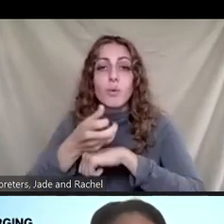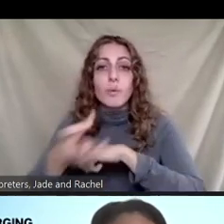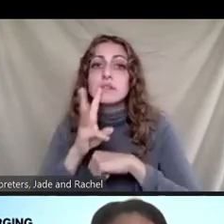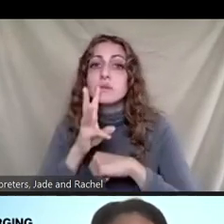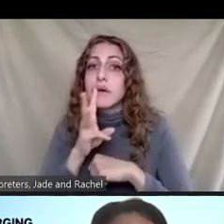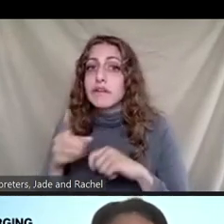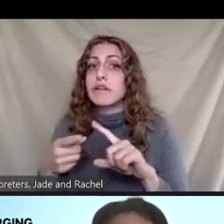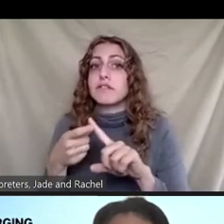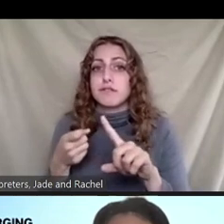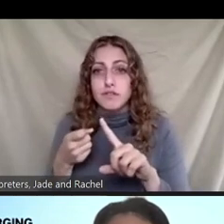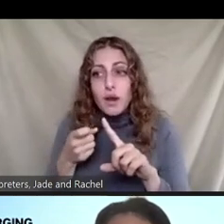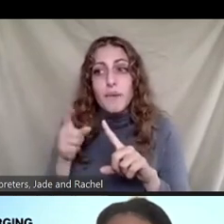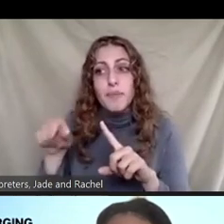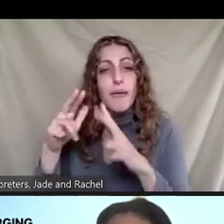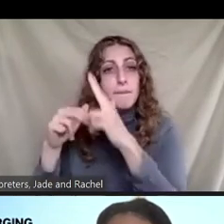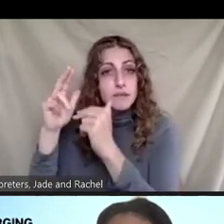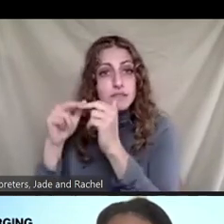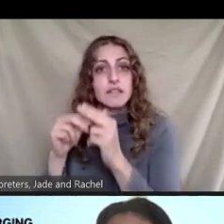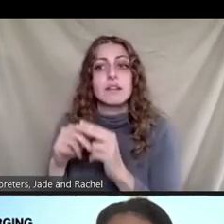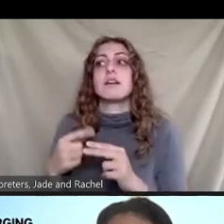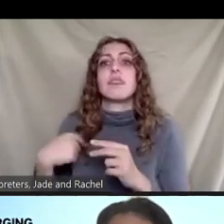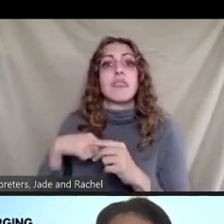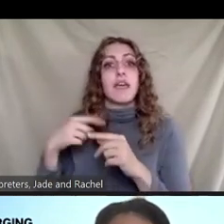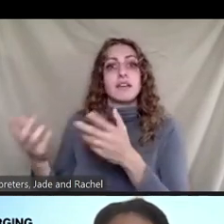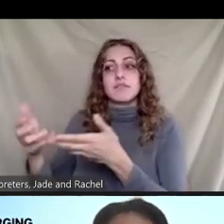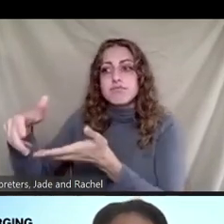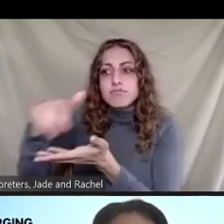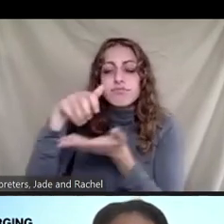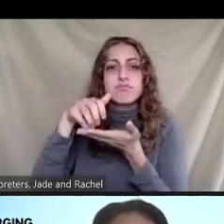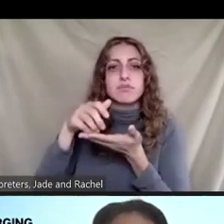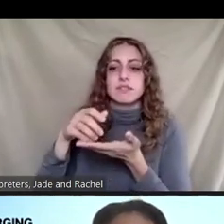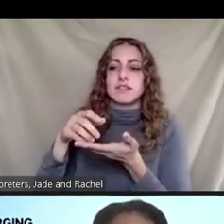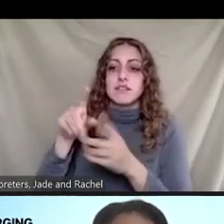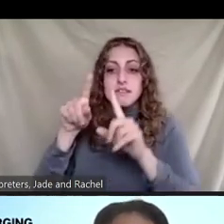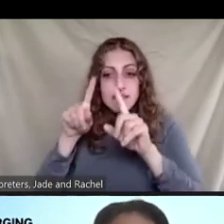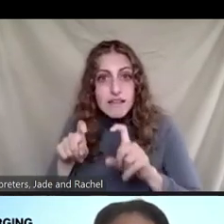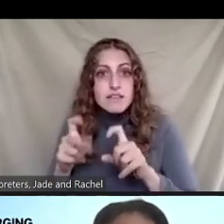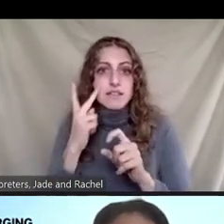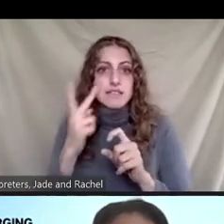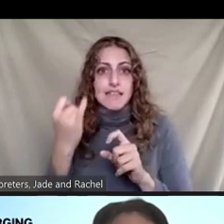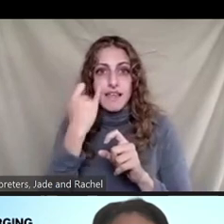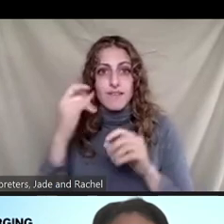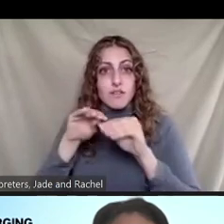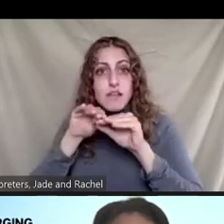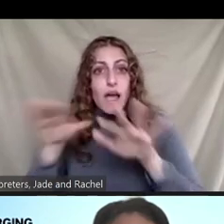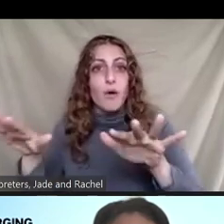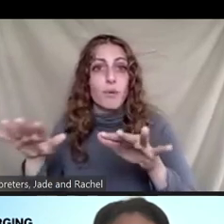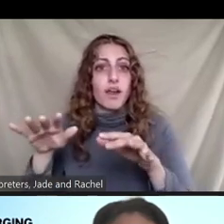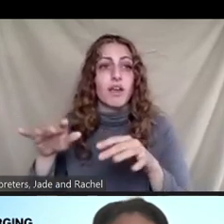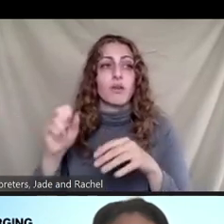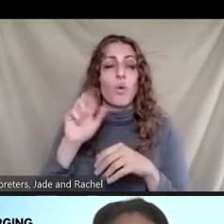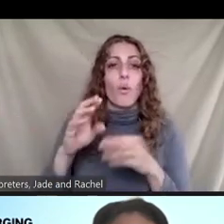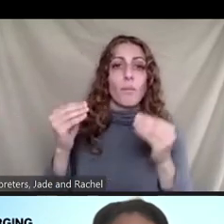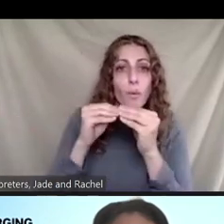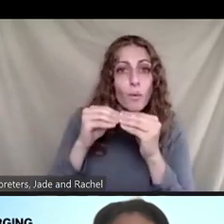test it and see if there is an outbreak or, um, potential testing or more testing that needs to be done,